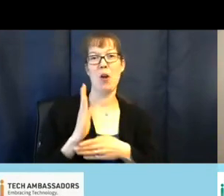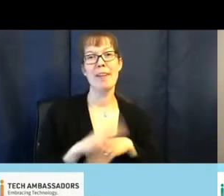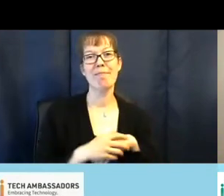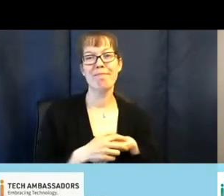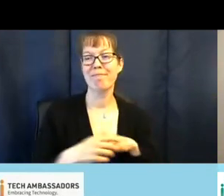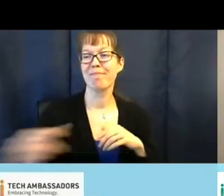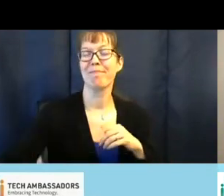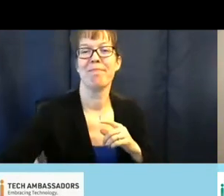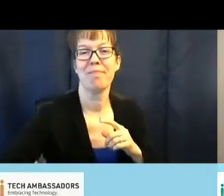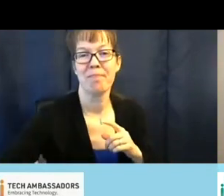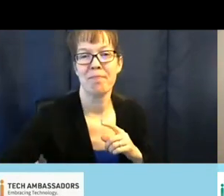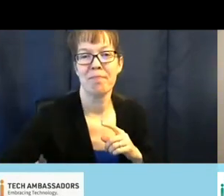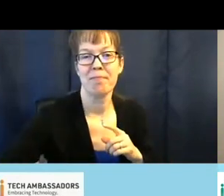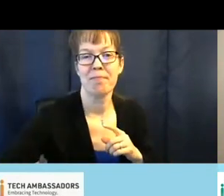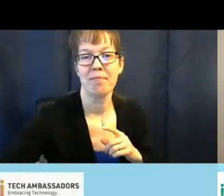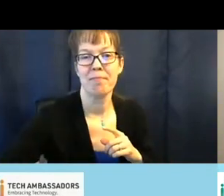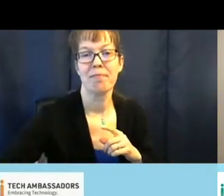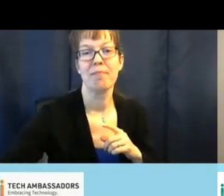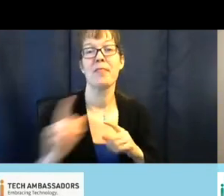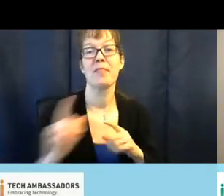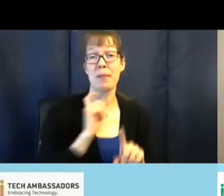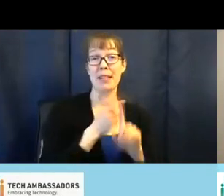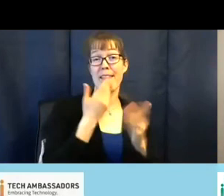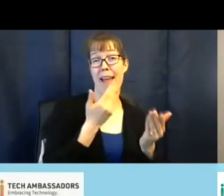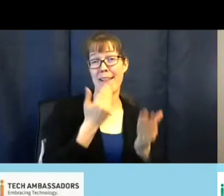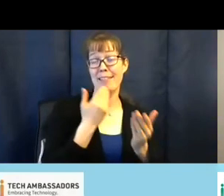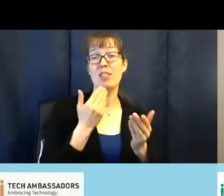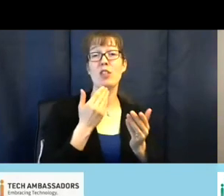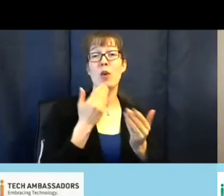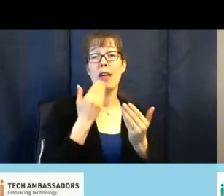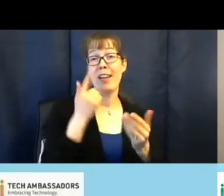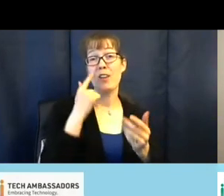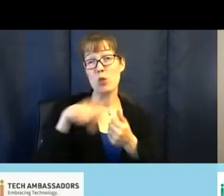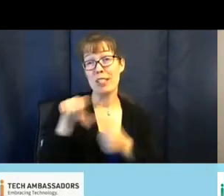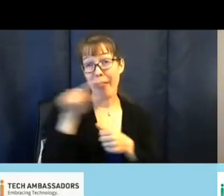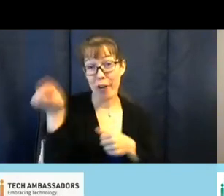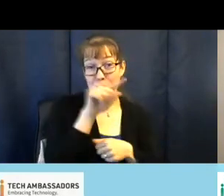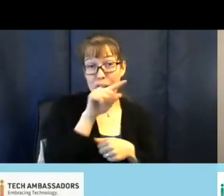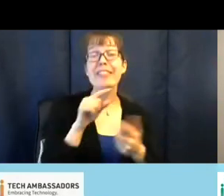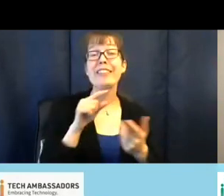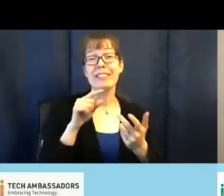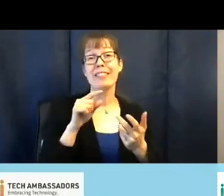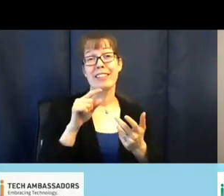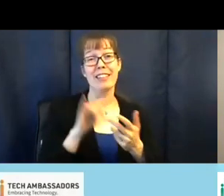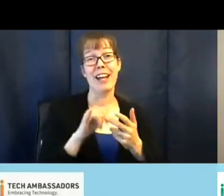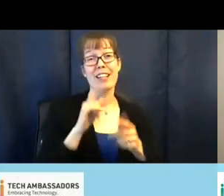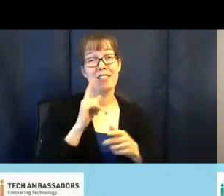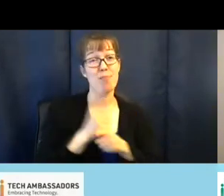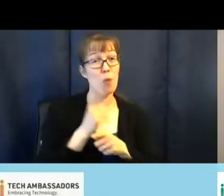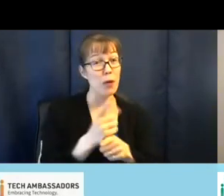I'm going to issue a couple of thanks here. We've all said thank you to each other, and that's super appropriate.